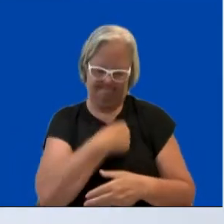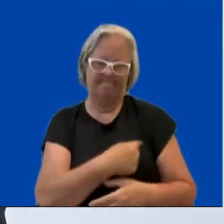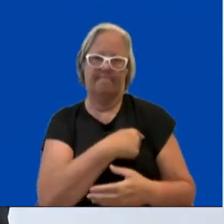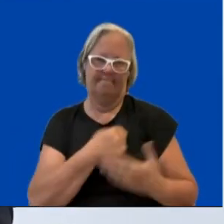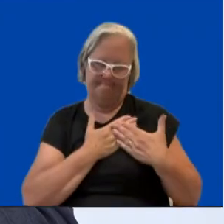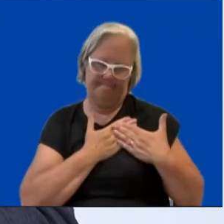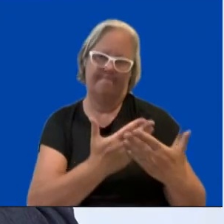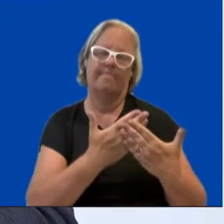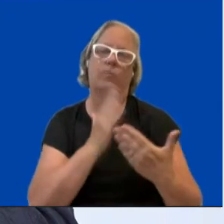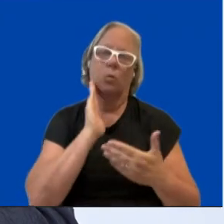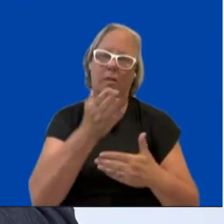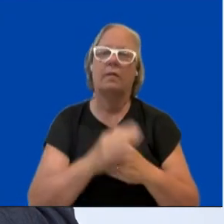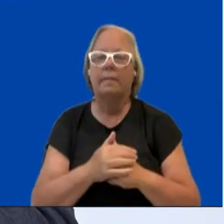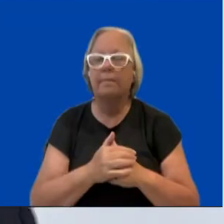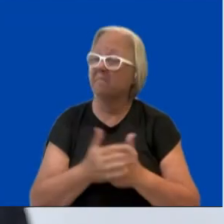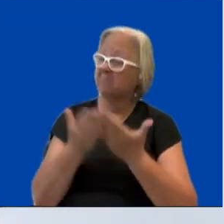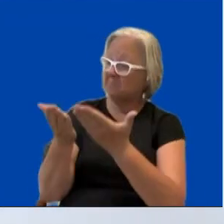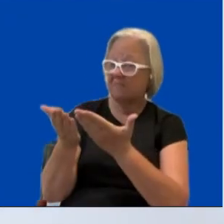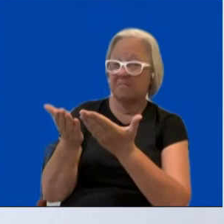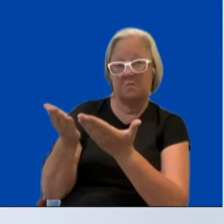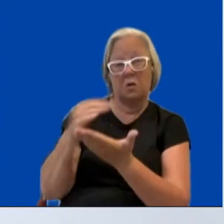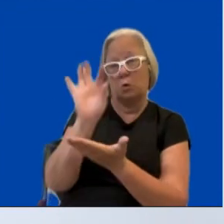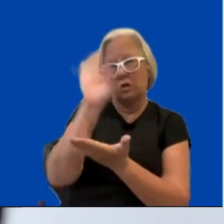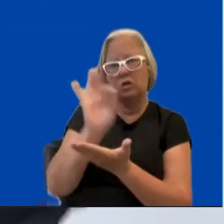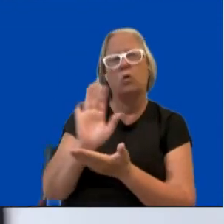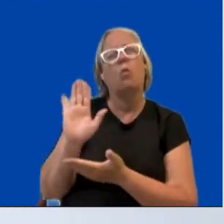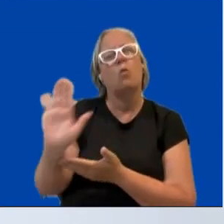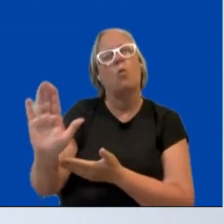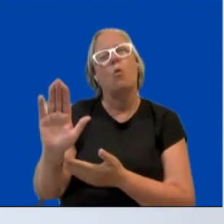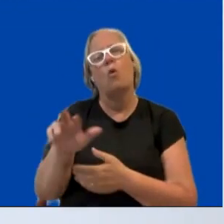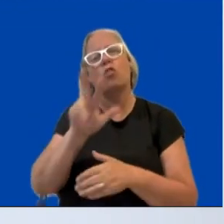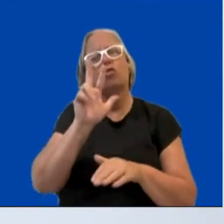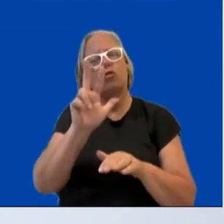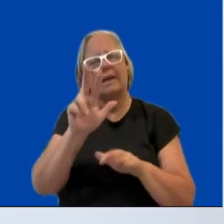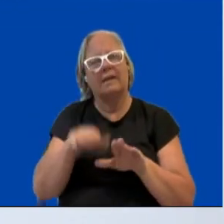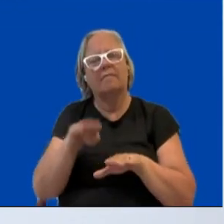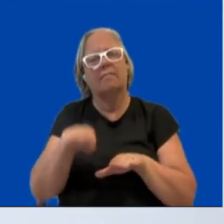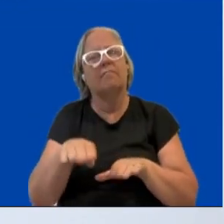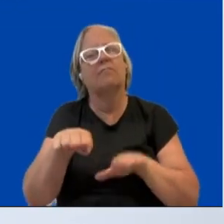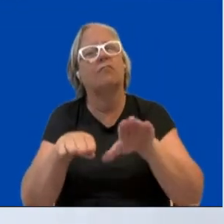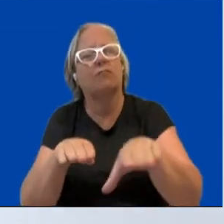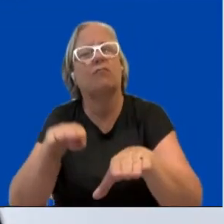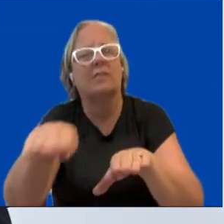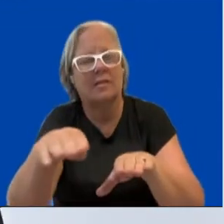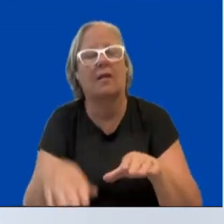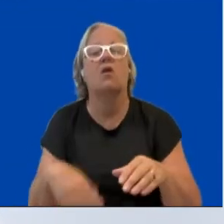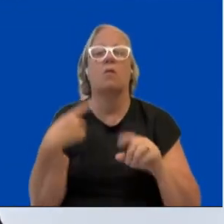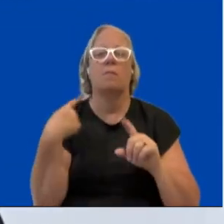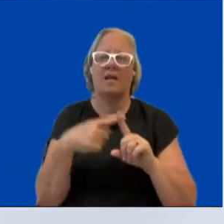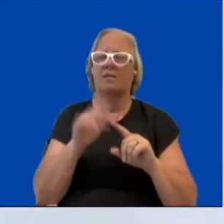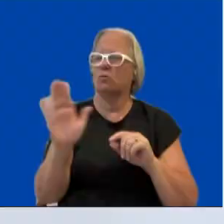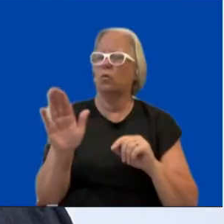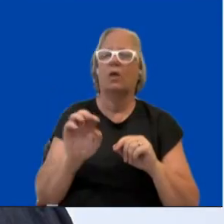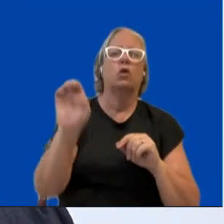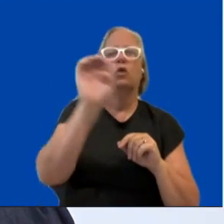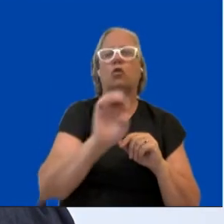you, Kim. So what would be your three steps forward? And also on behalf, of course, of the European Network Against Racism?